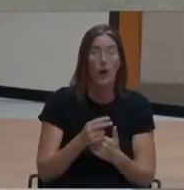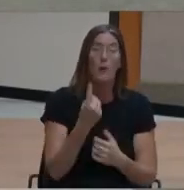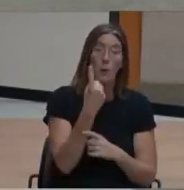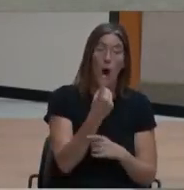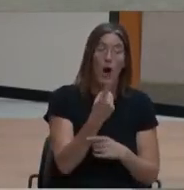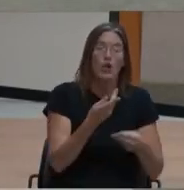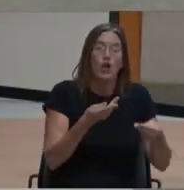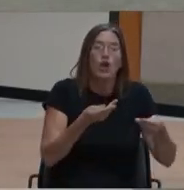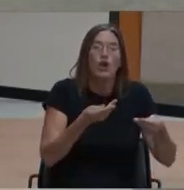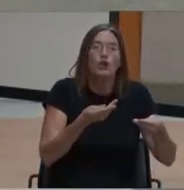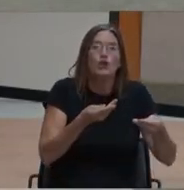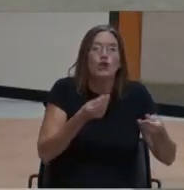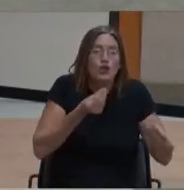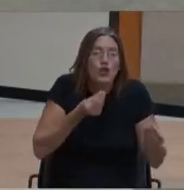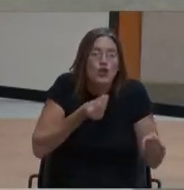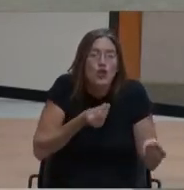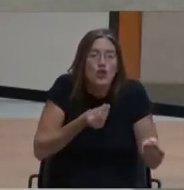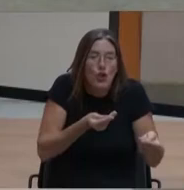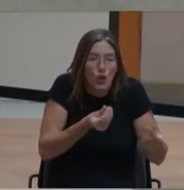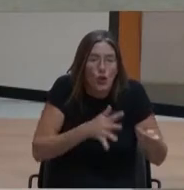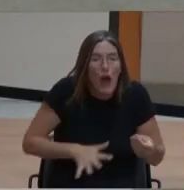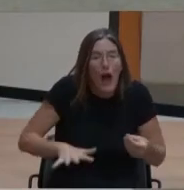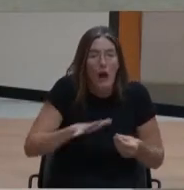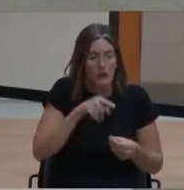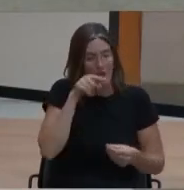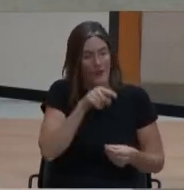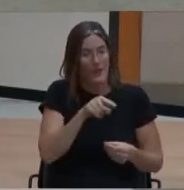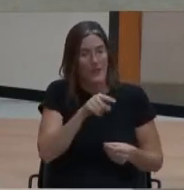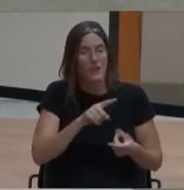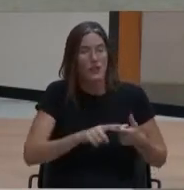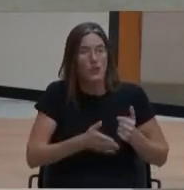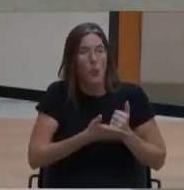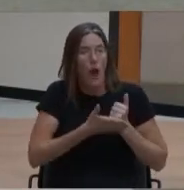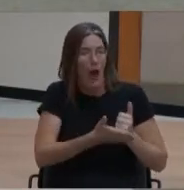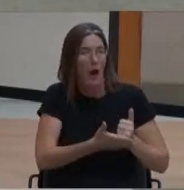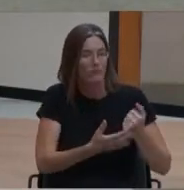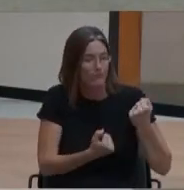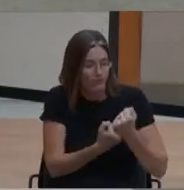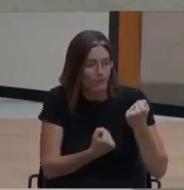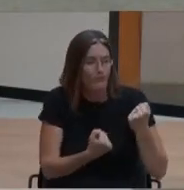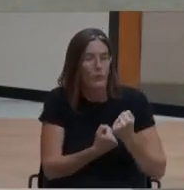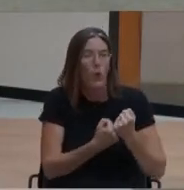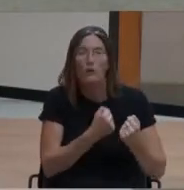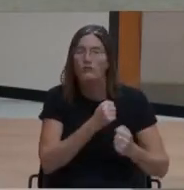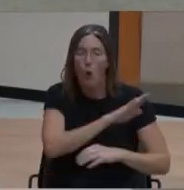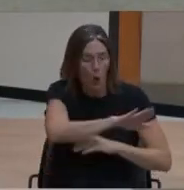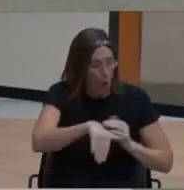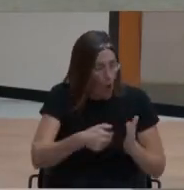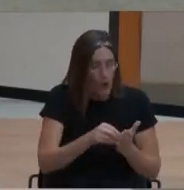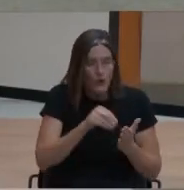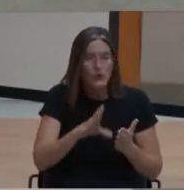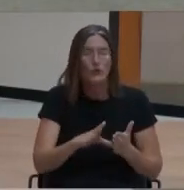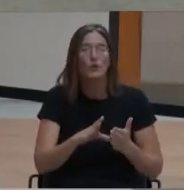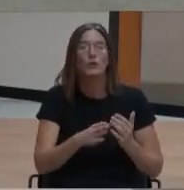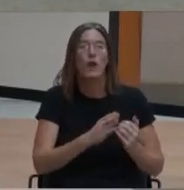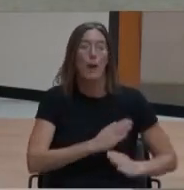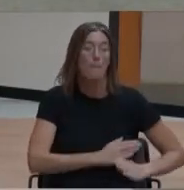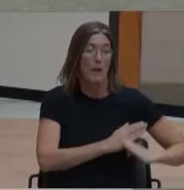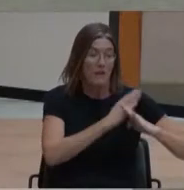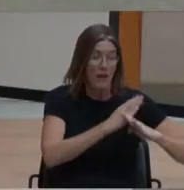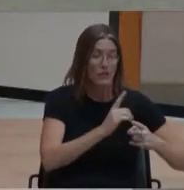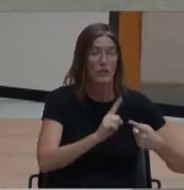to serve and assist students from all walks of life. They provide prevention, intervention, and mediation